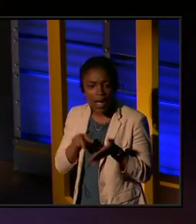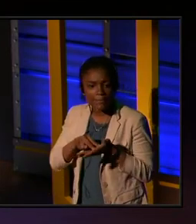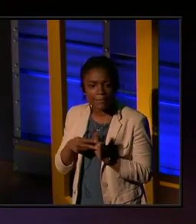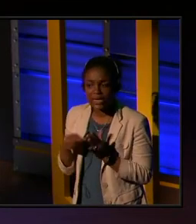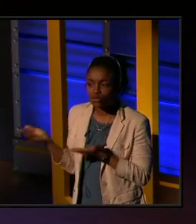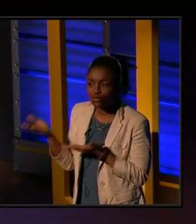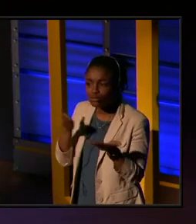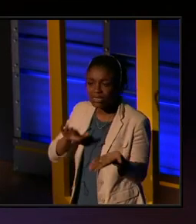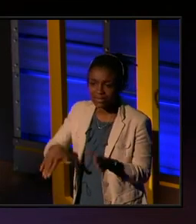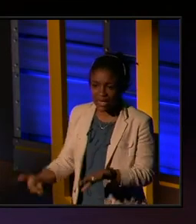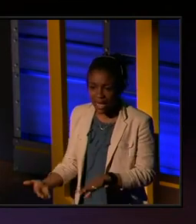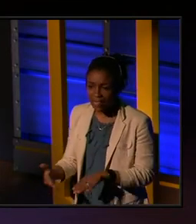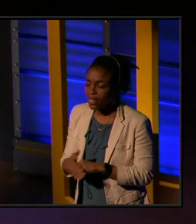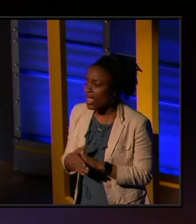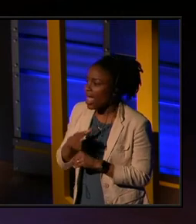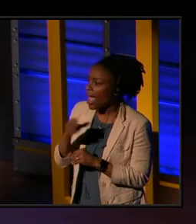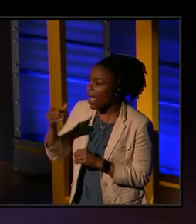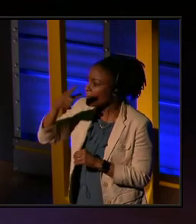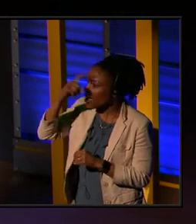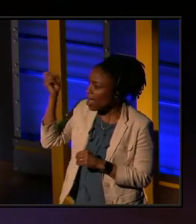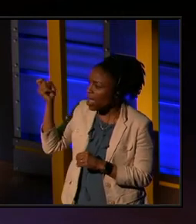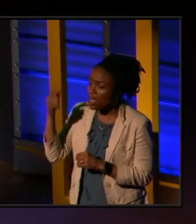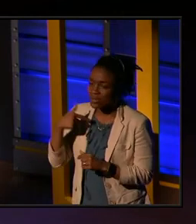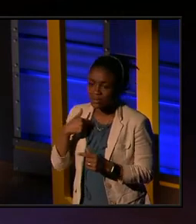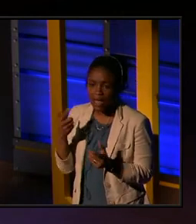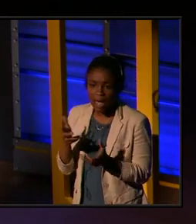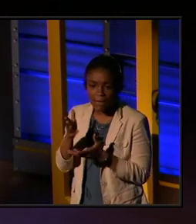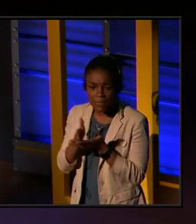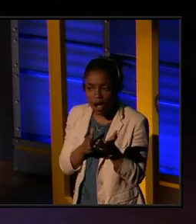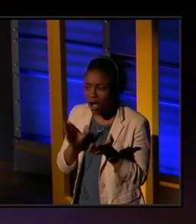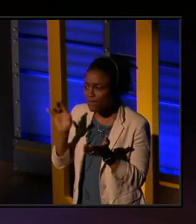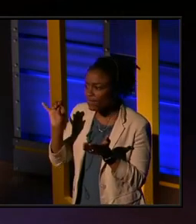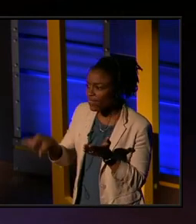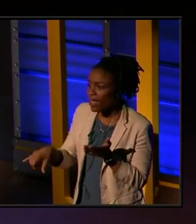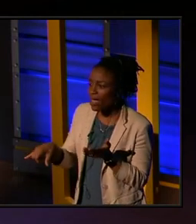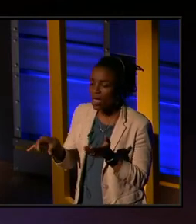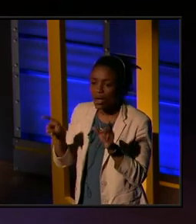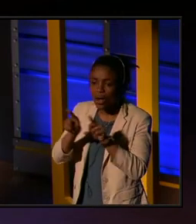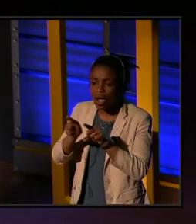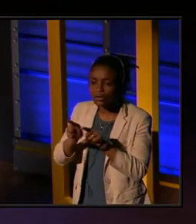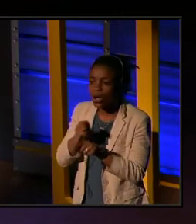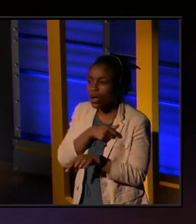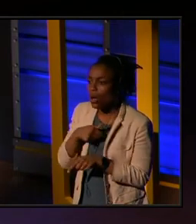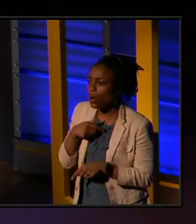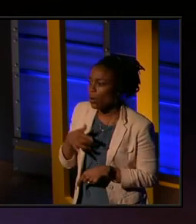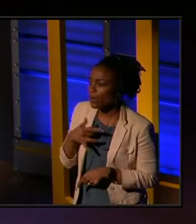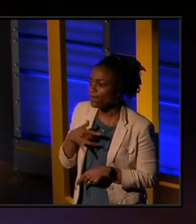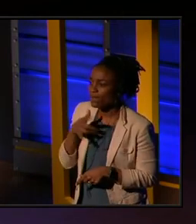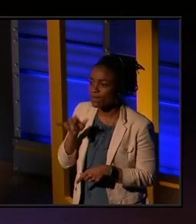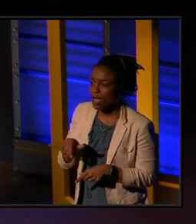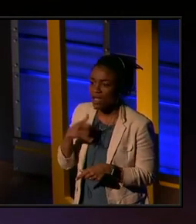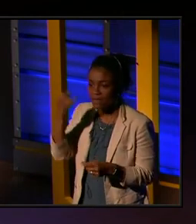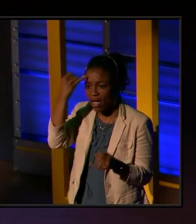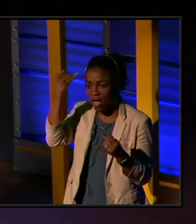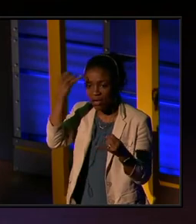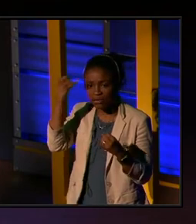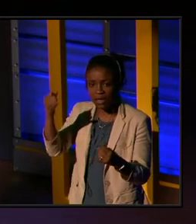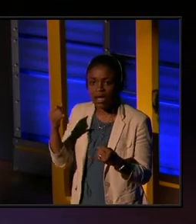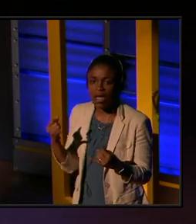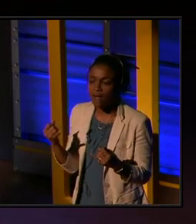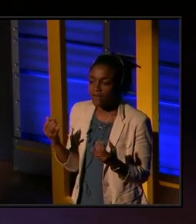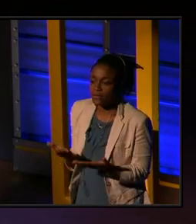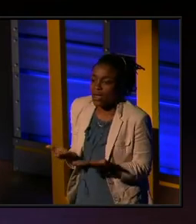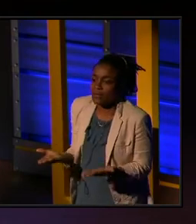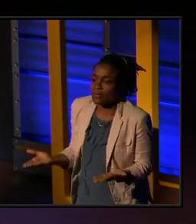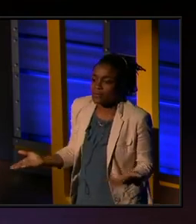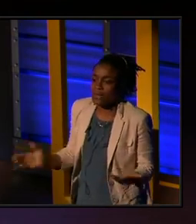bring death. And because there's a part of it also that we feel there's the idea of sustenance. And so how we live